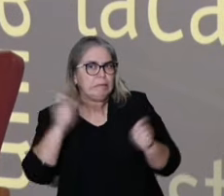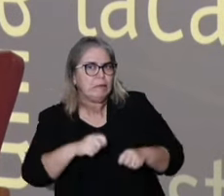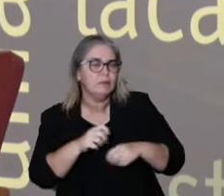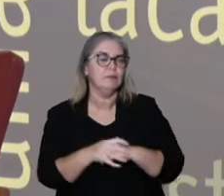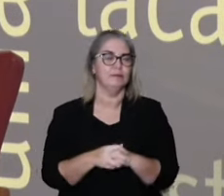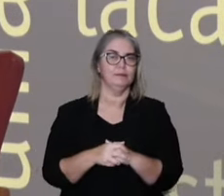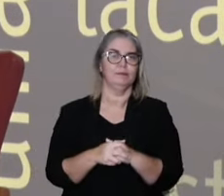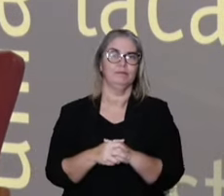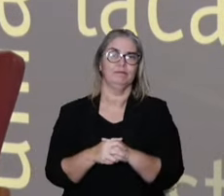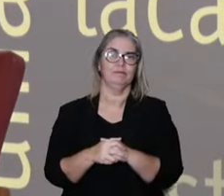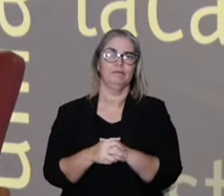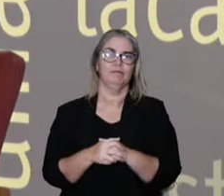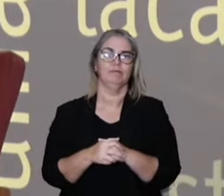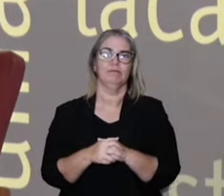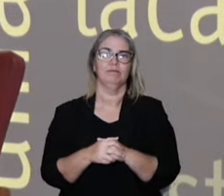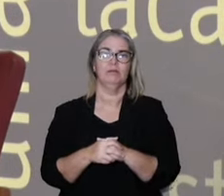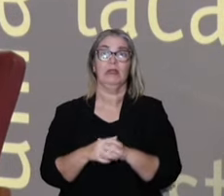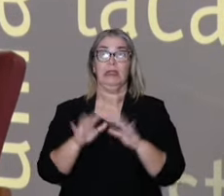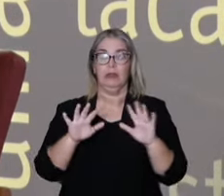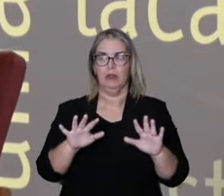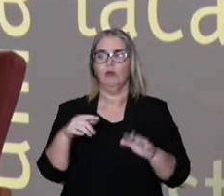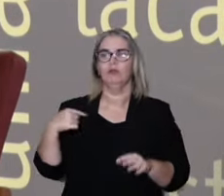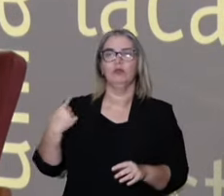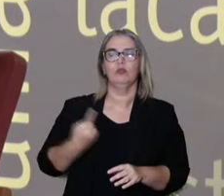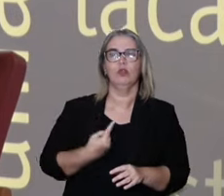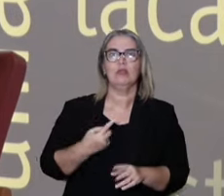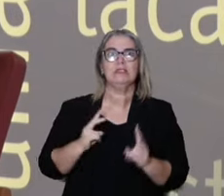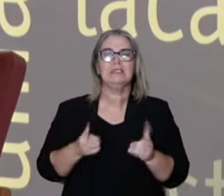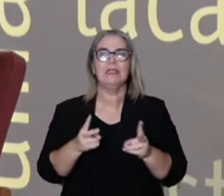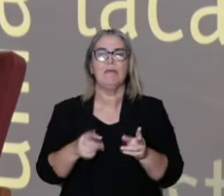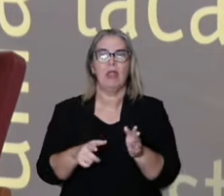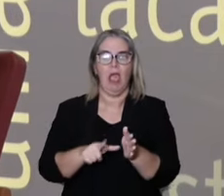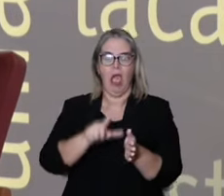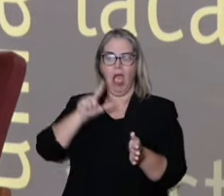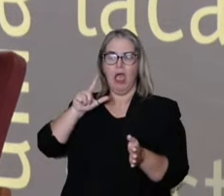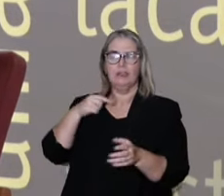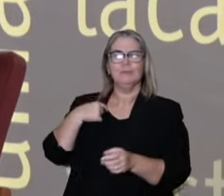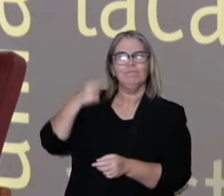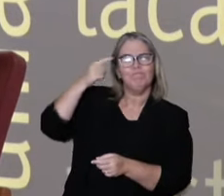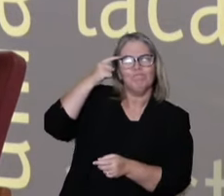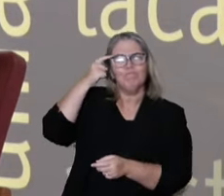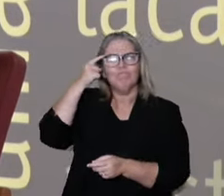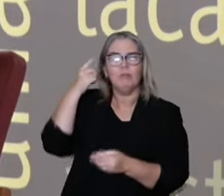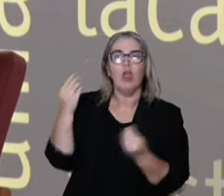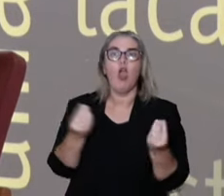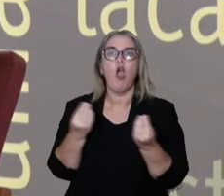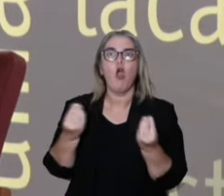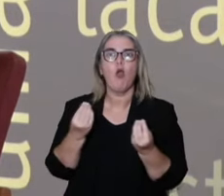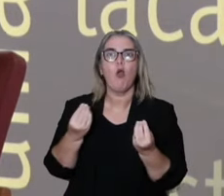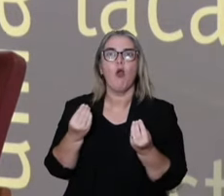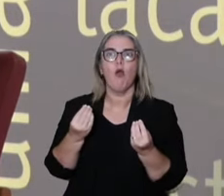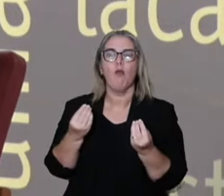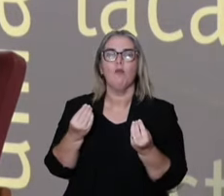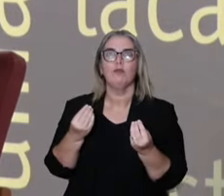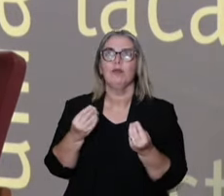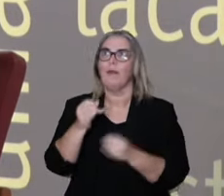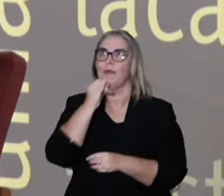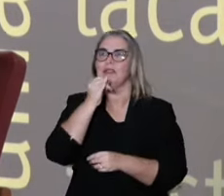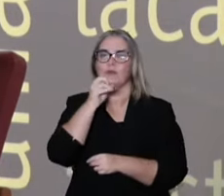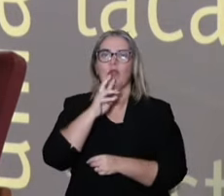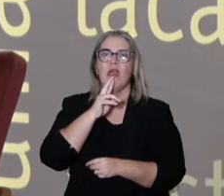consider how to improve. So we always take a very special care